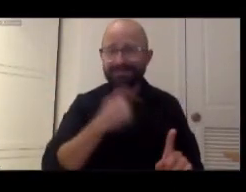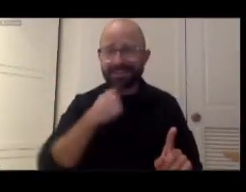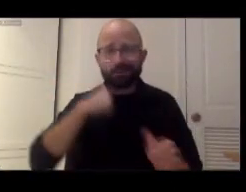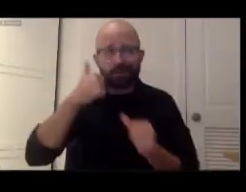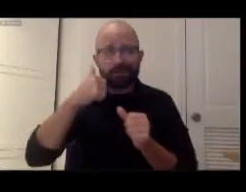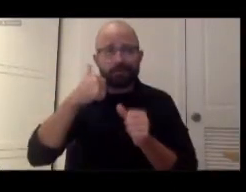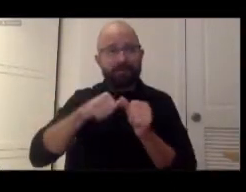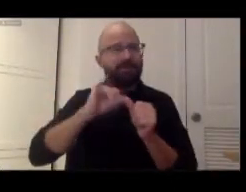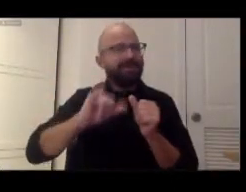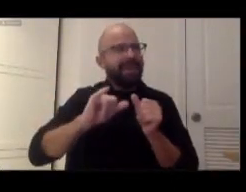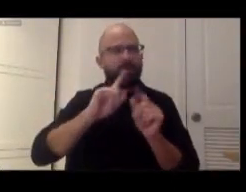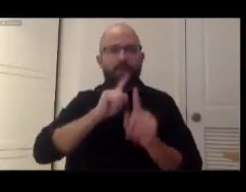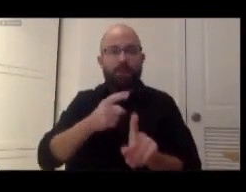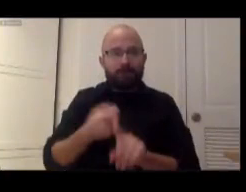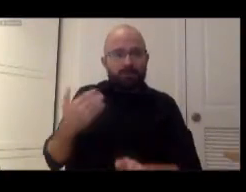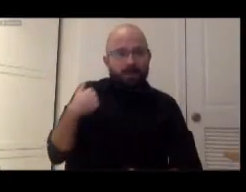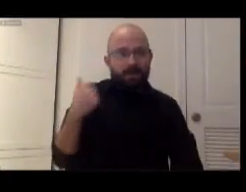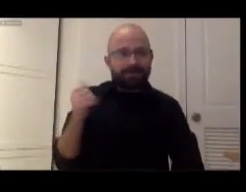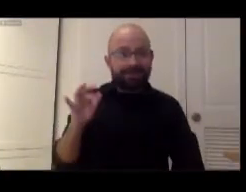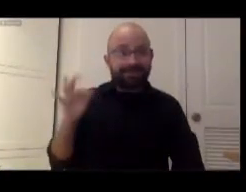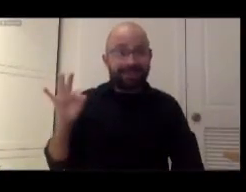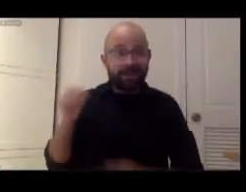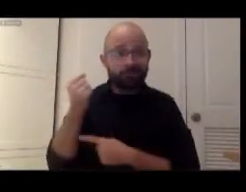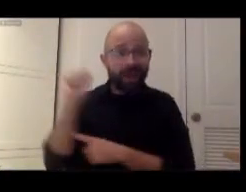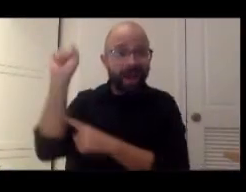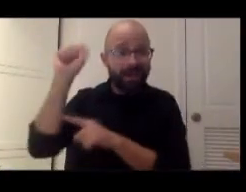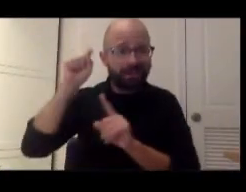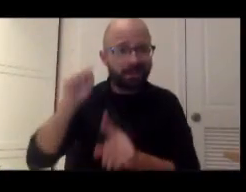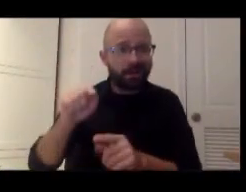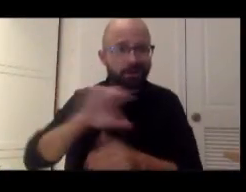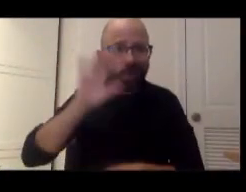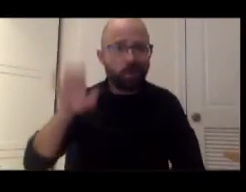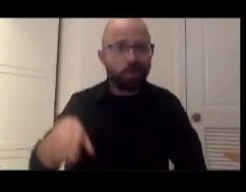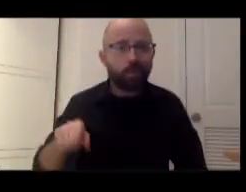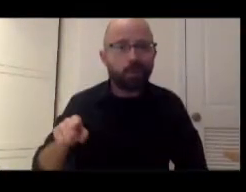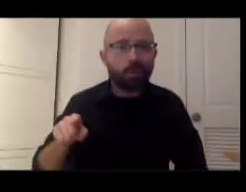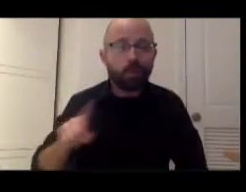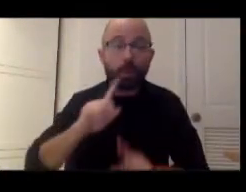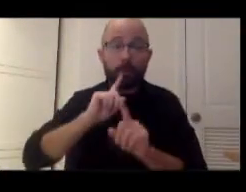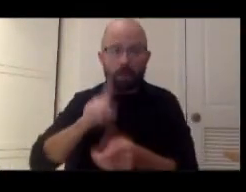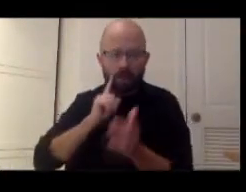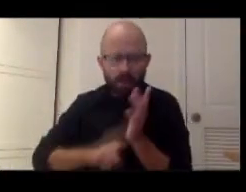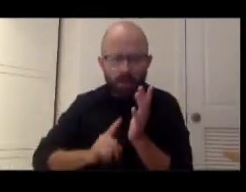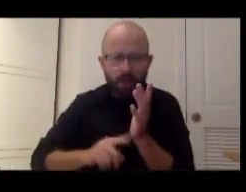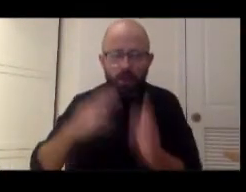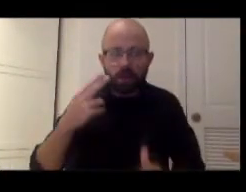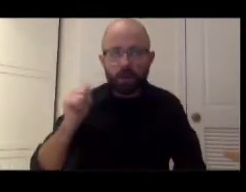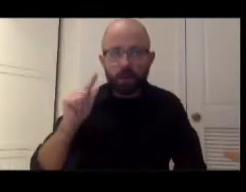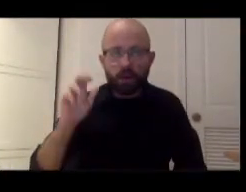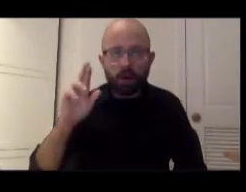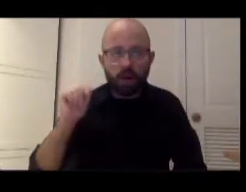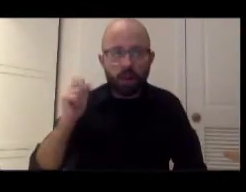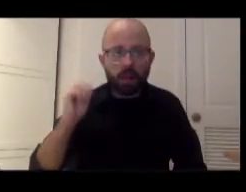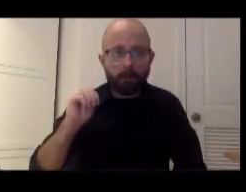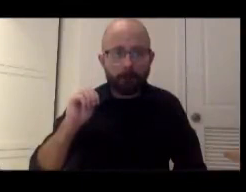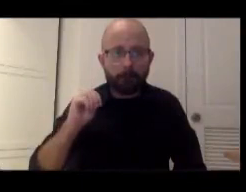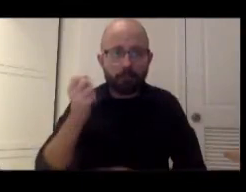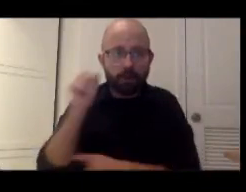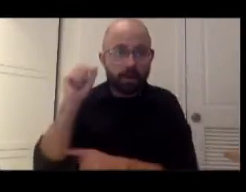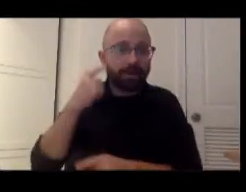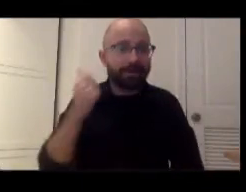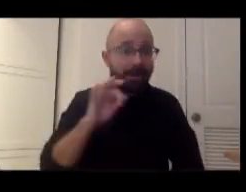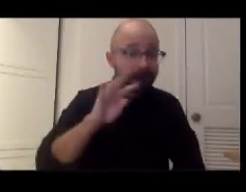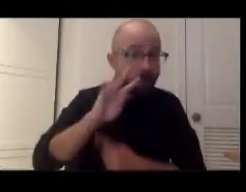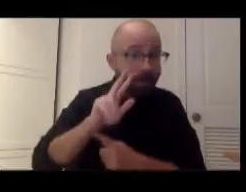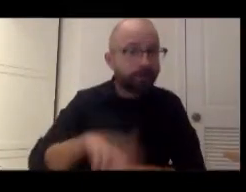1919 riot in Chicago, the report investigating the Harlem riot of 1943, the report